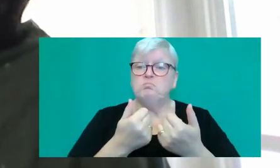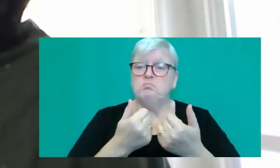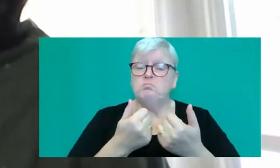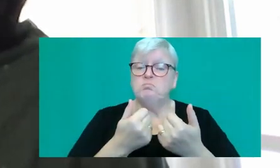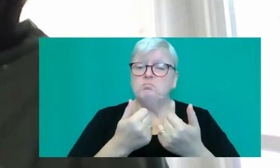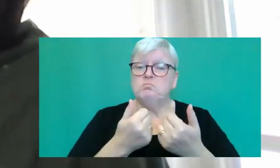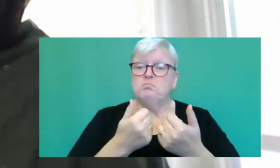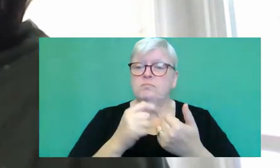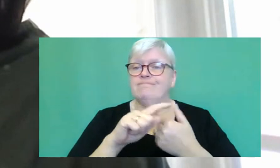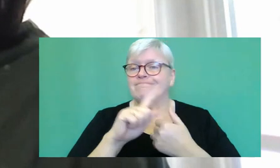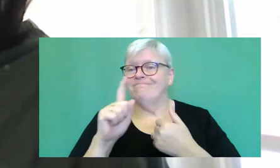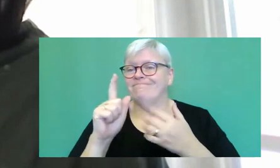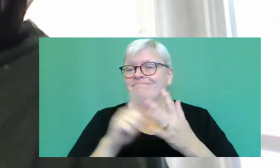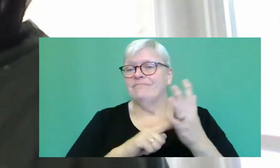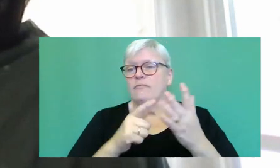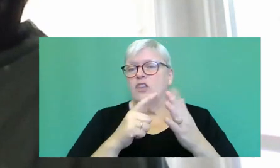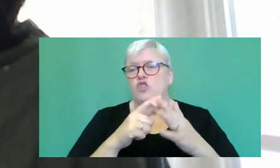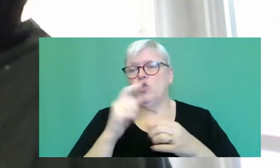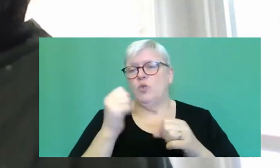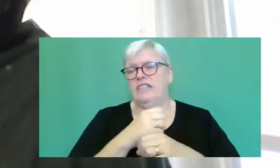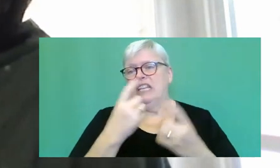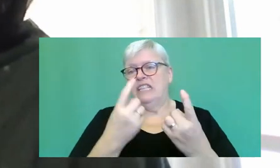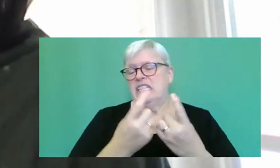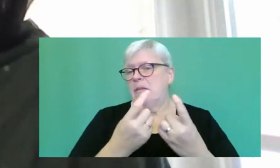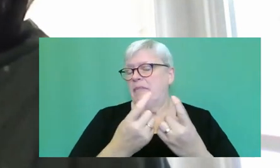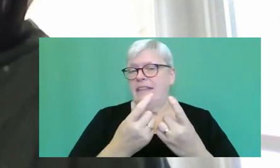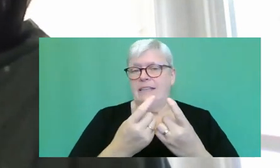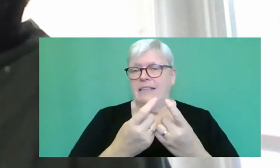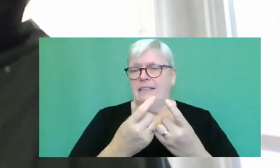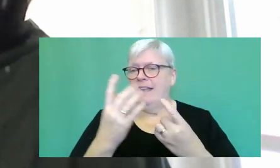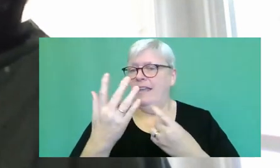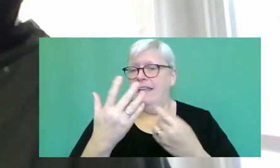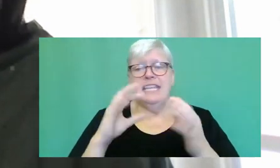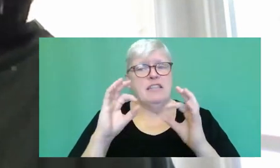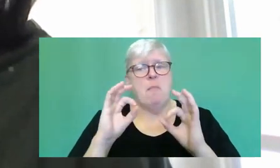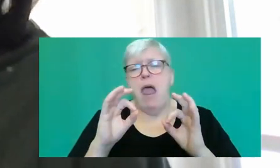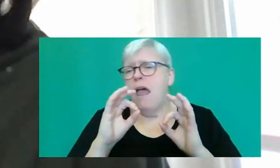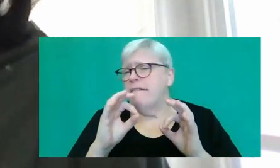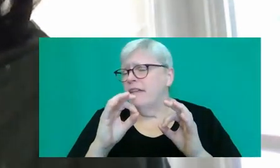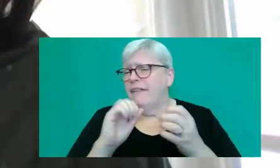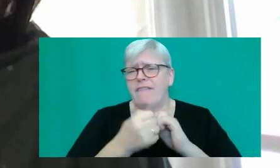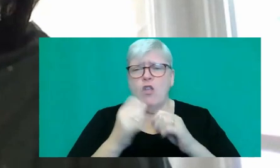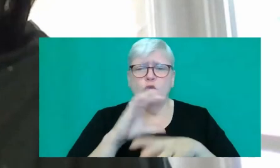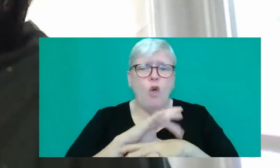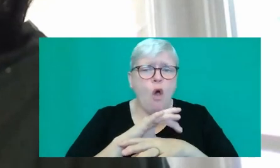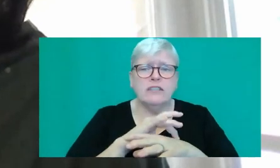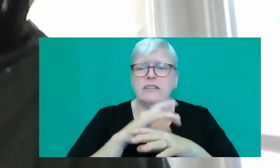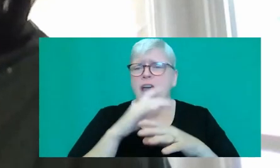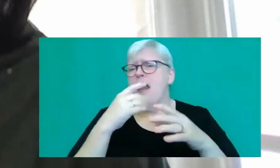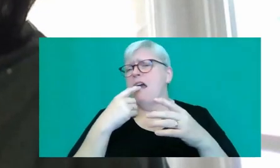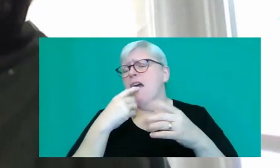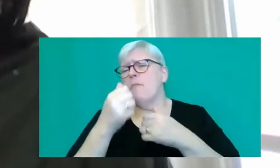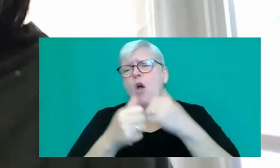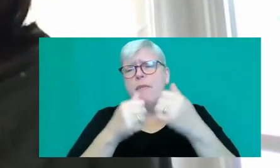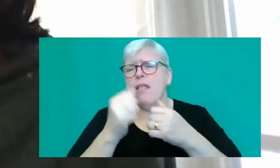And then he goes and does the unthinkable. mean, you know, he's sort of perfect in every way. He's a fellow doctor, as it's mentioned. He's handsome,